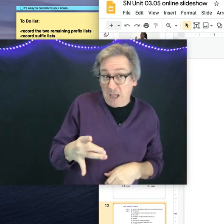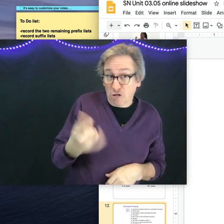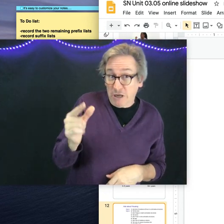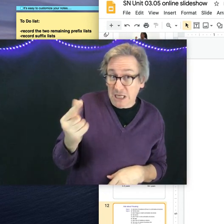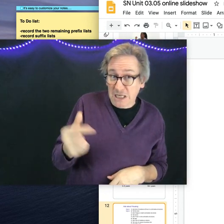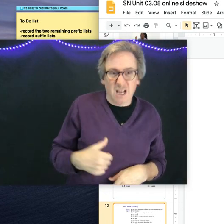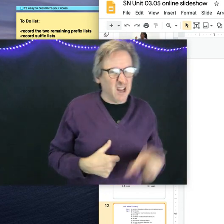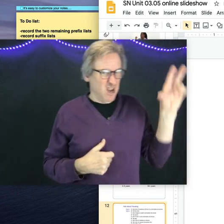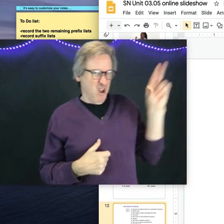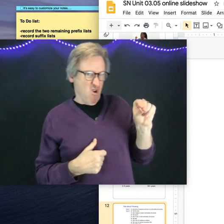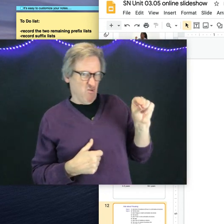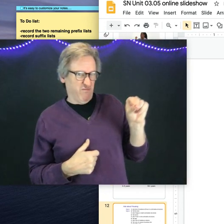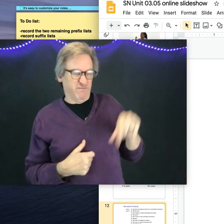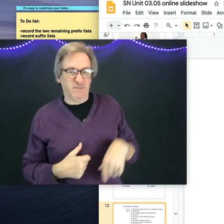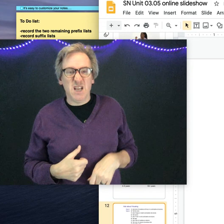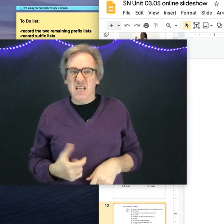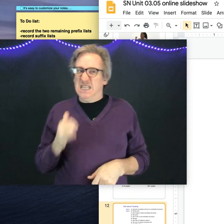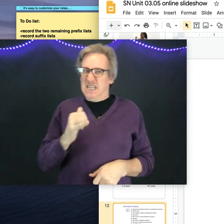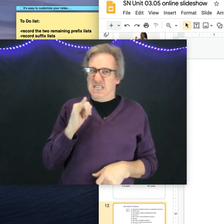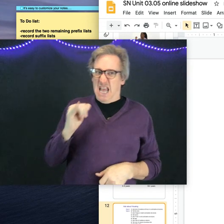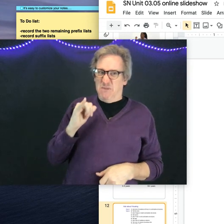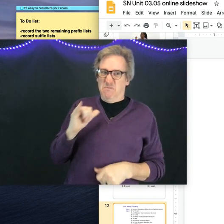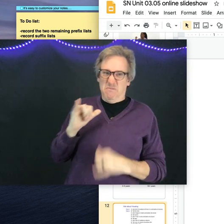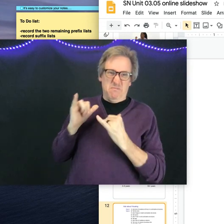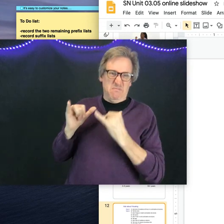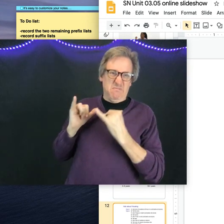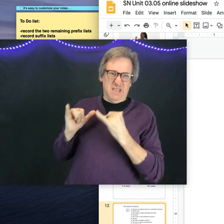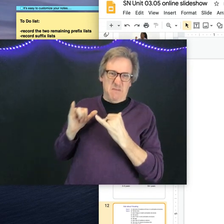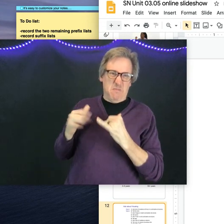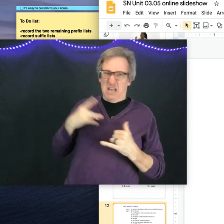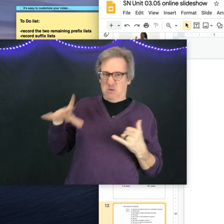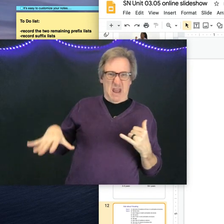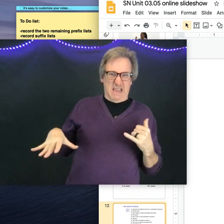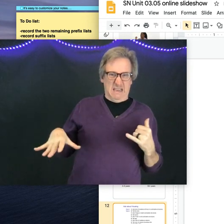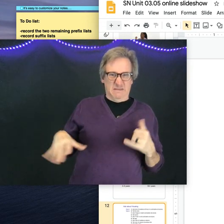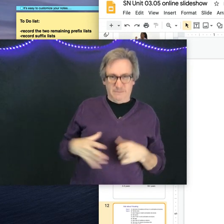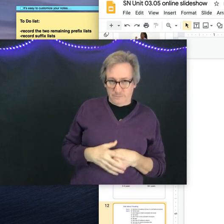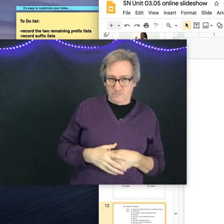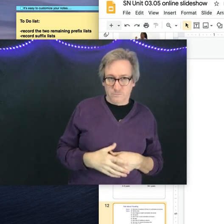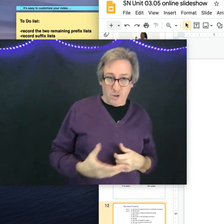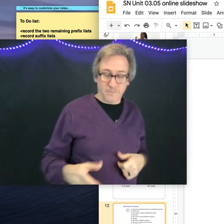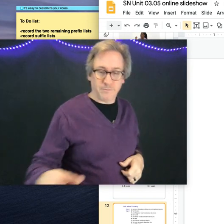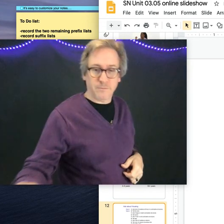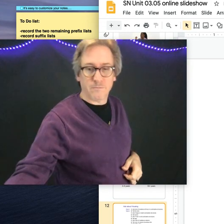Do you like green? No. Same. Same. I don't like.